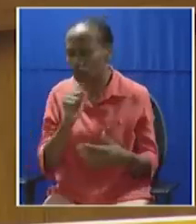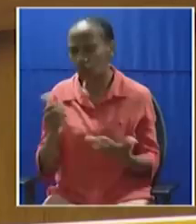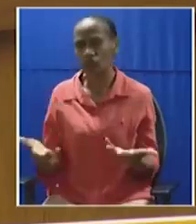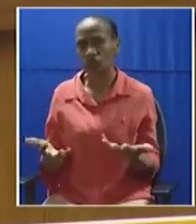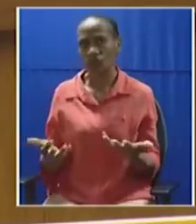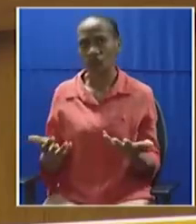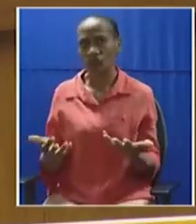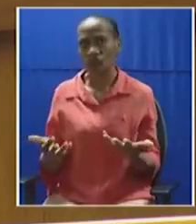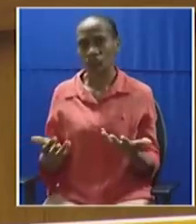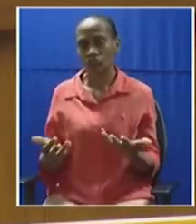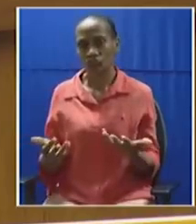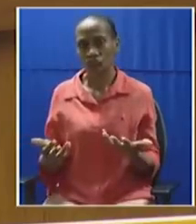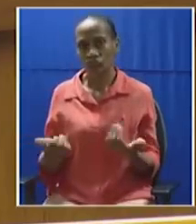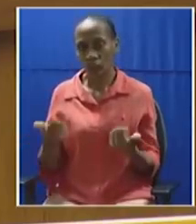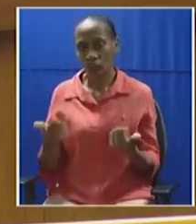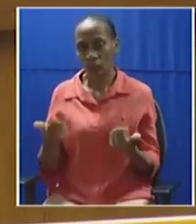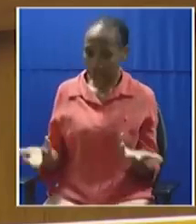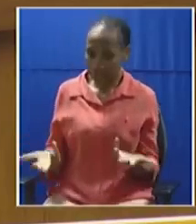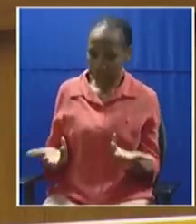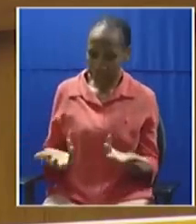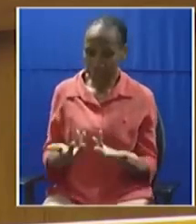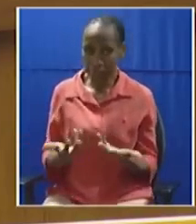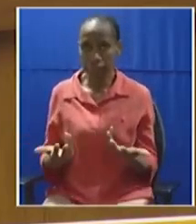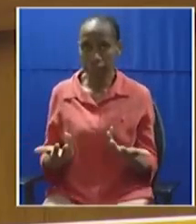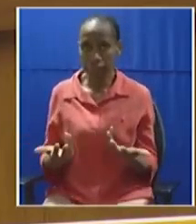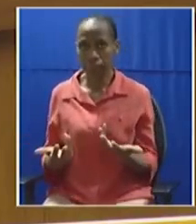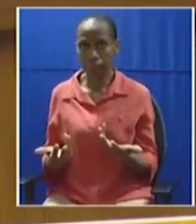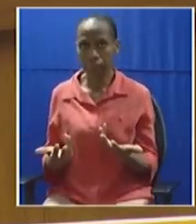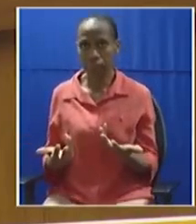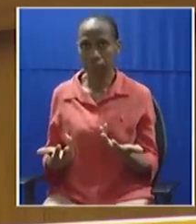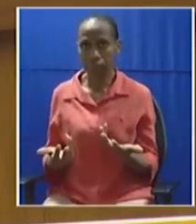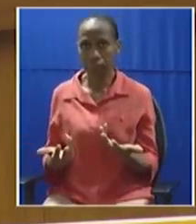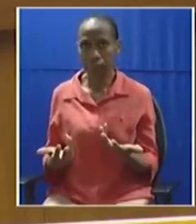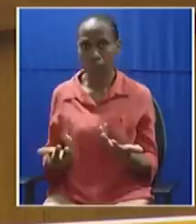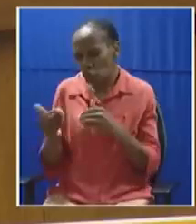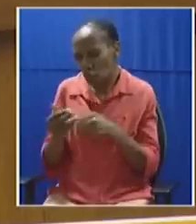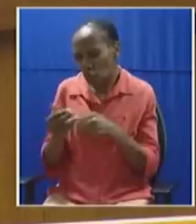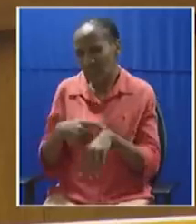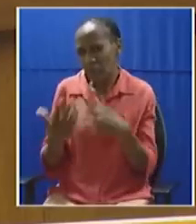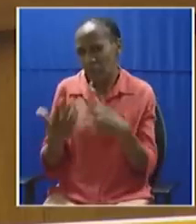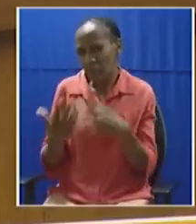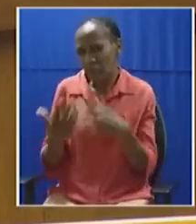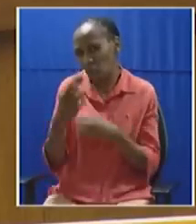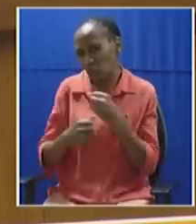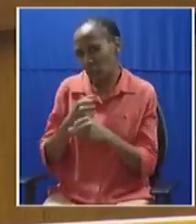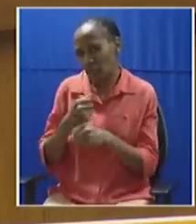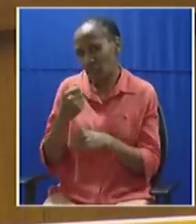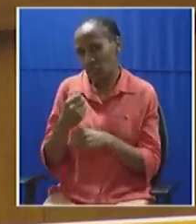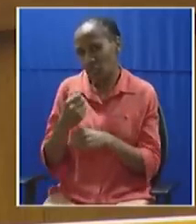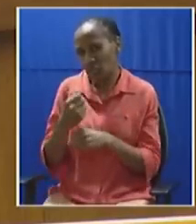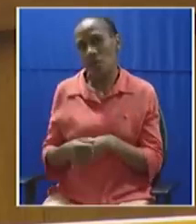not at all. It did not take very long, two years or so, because that was around 72.